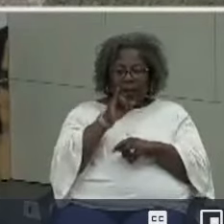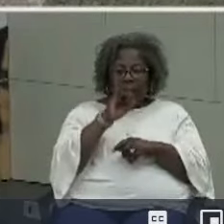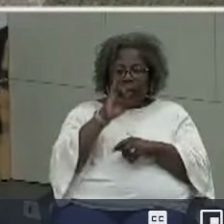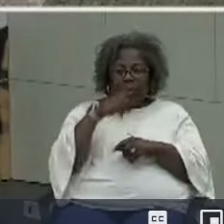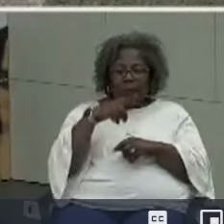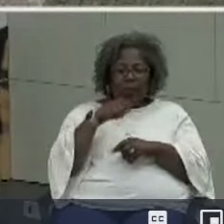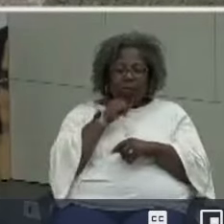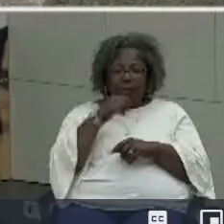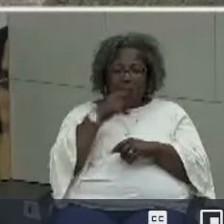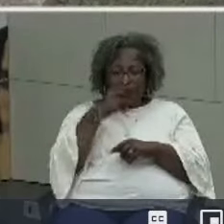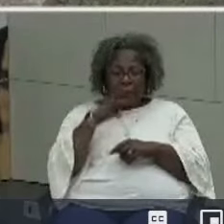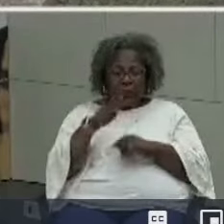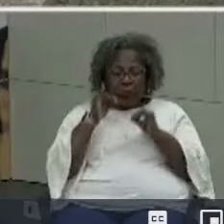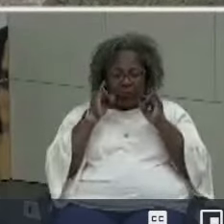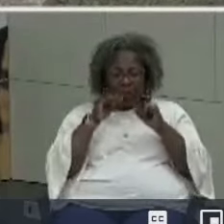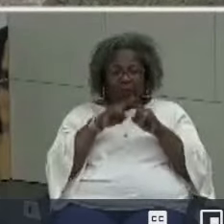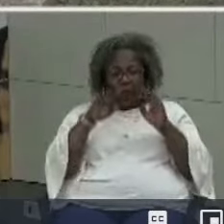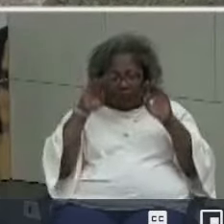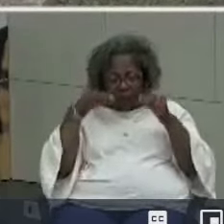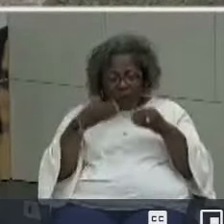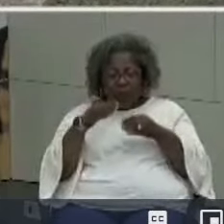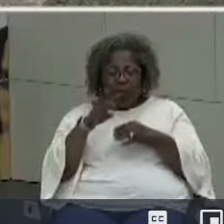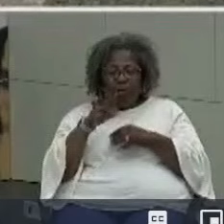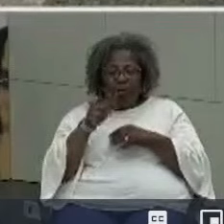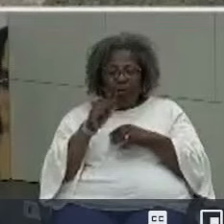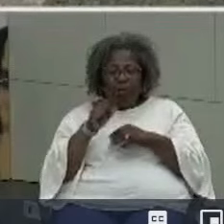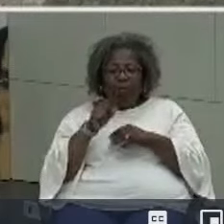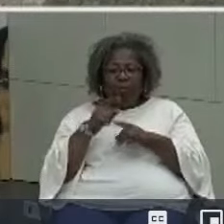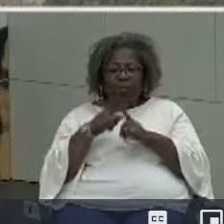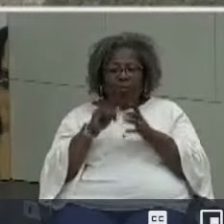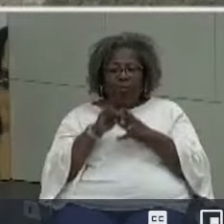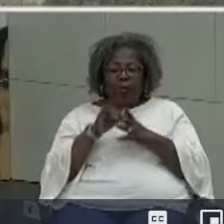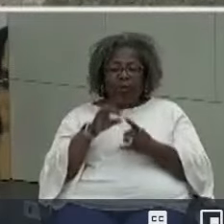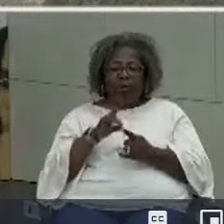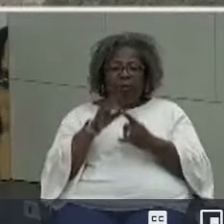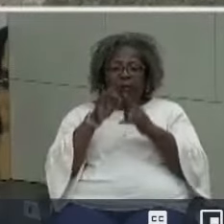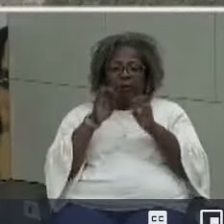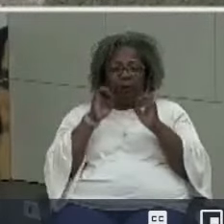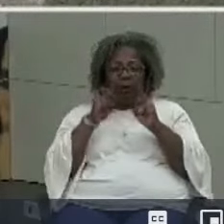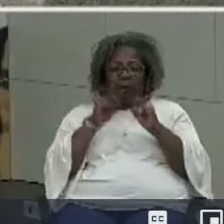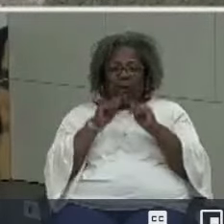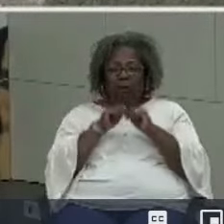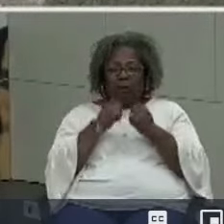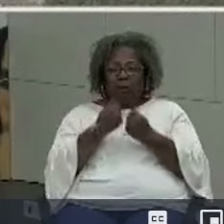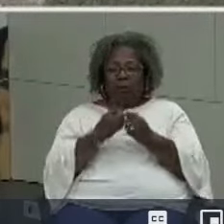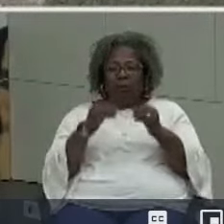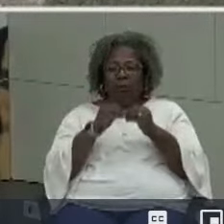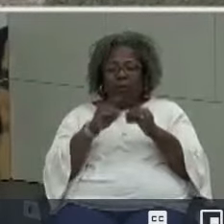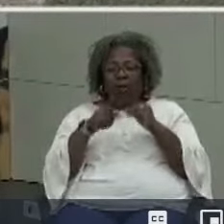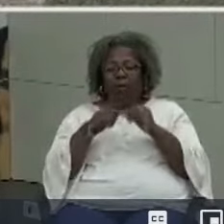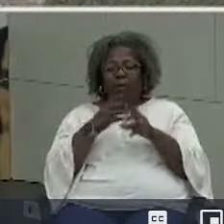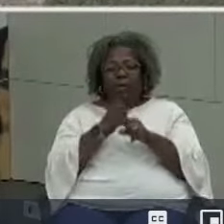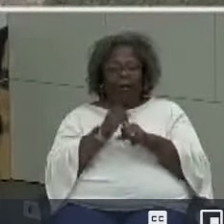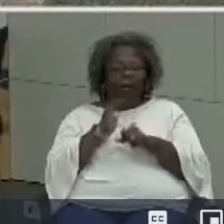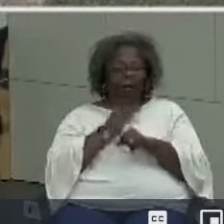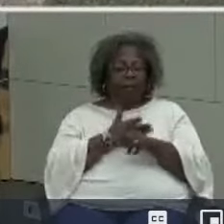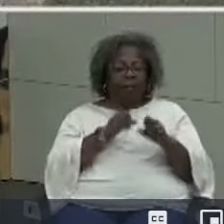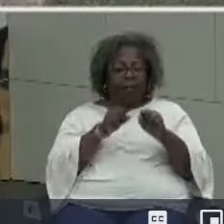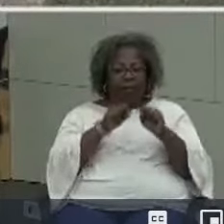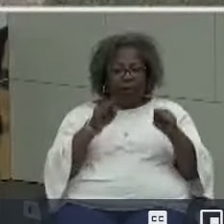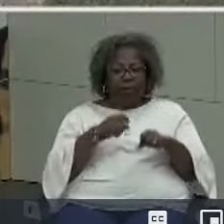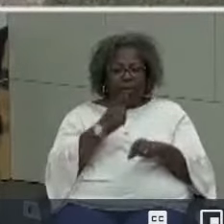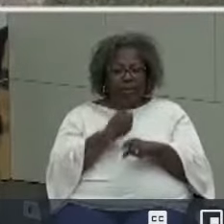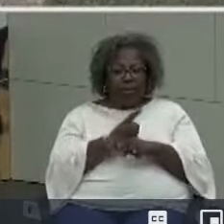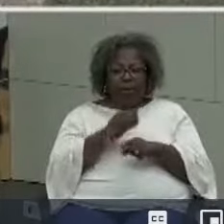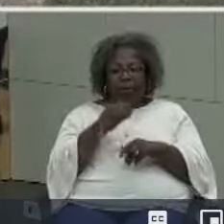instruction but the focus was from the special ed team more about getting our systems right and our